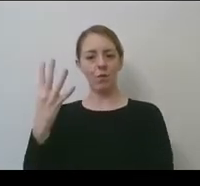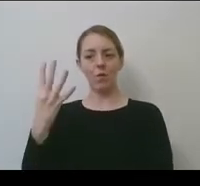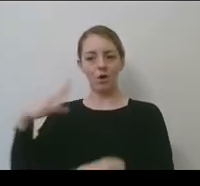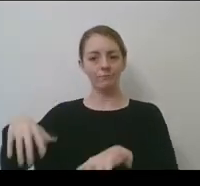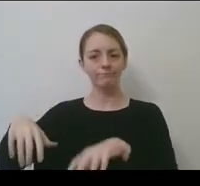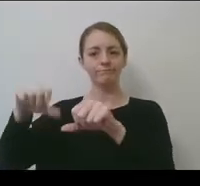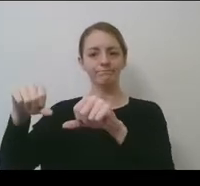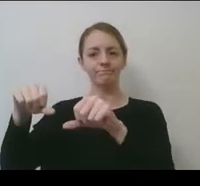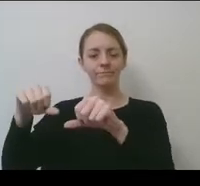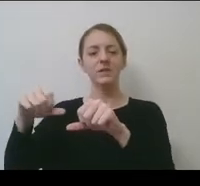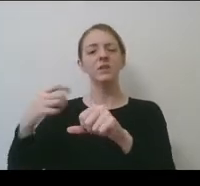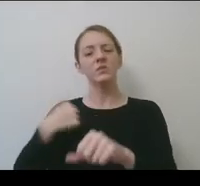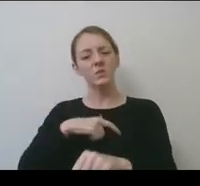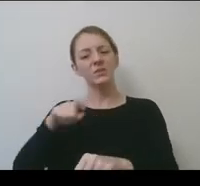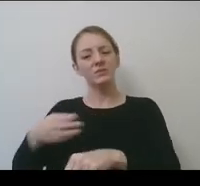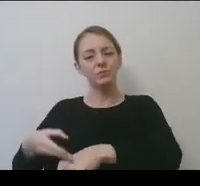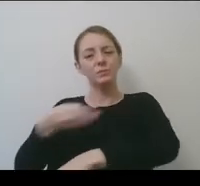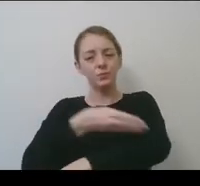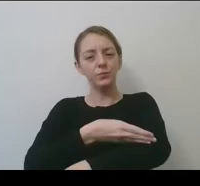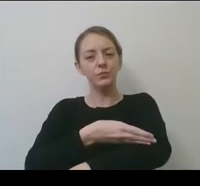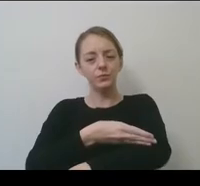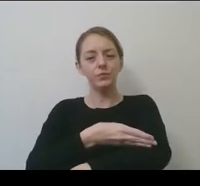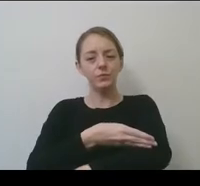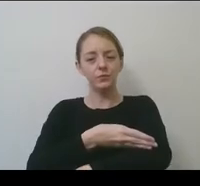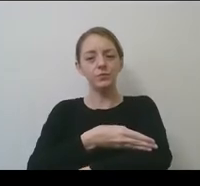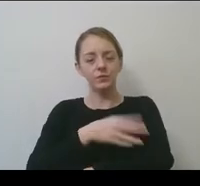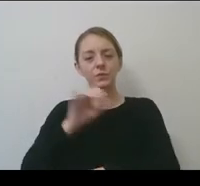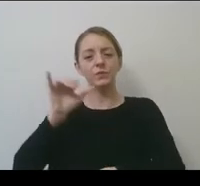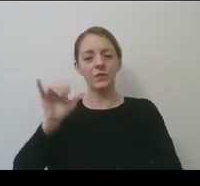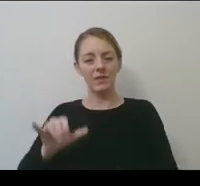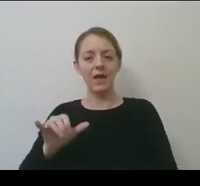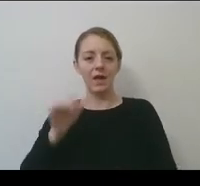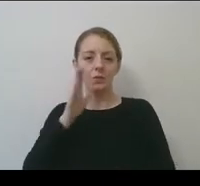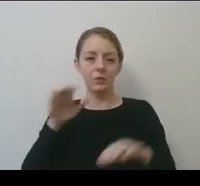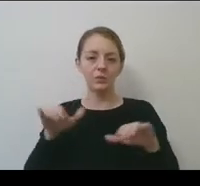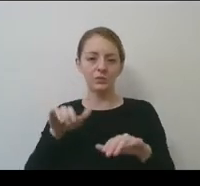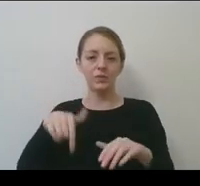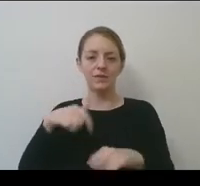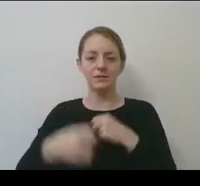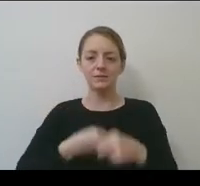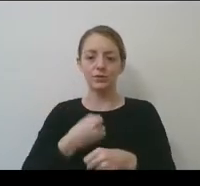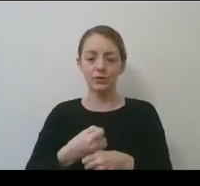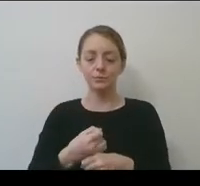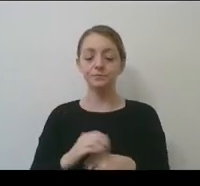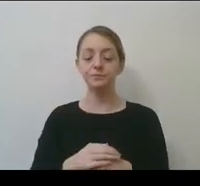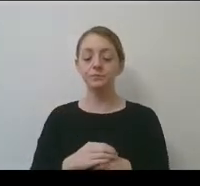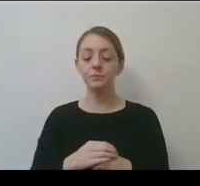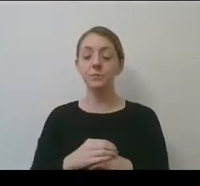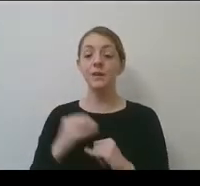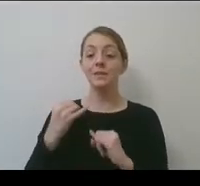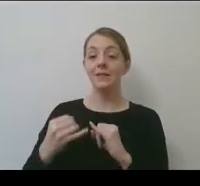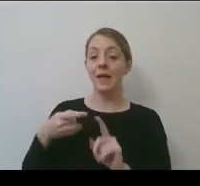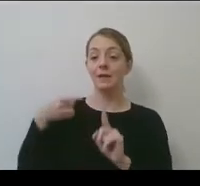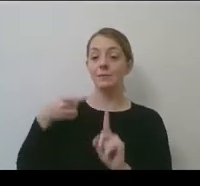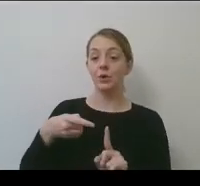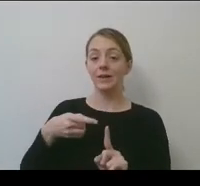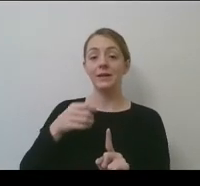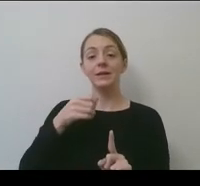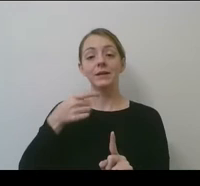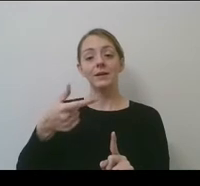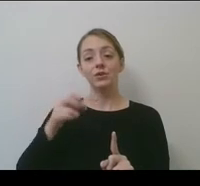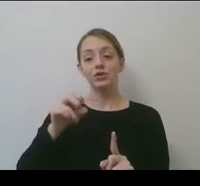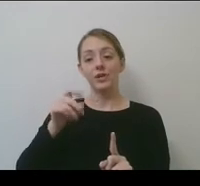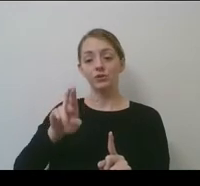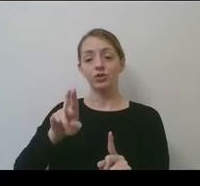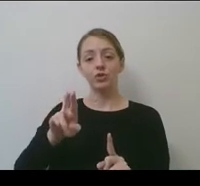enhancement of that, um, is something that will be executed this year. And then the last bullet here, gender references around the championship,